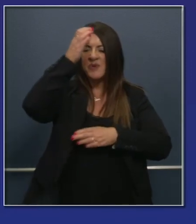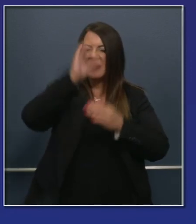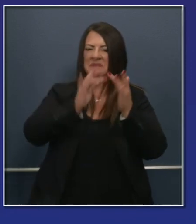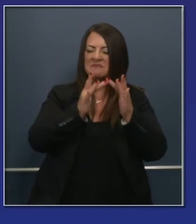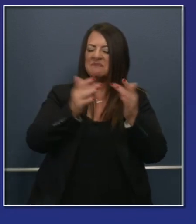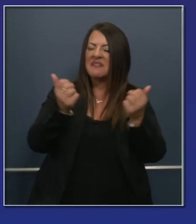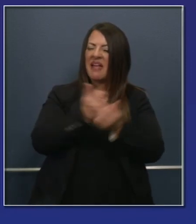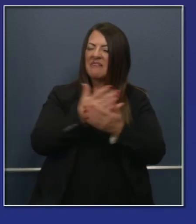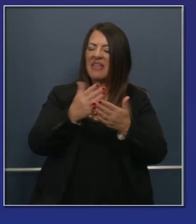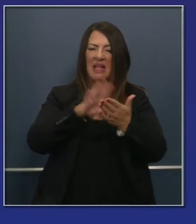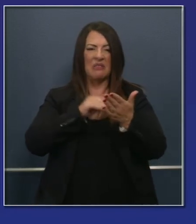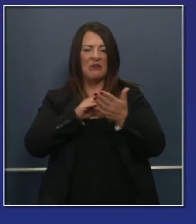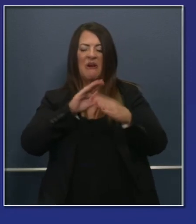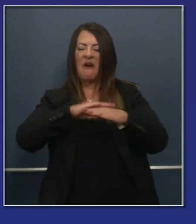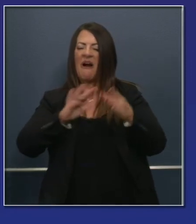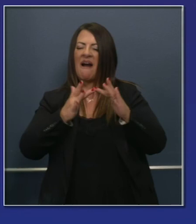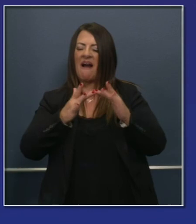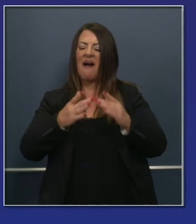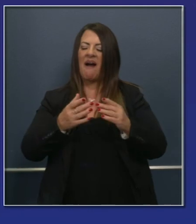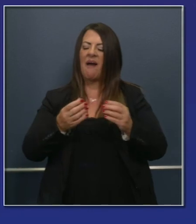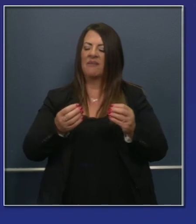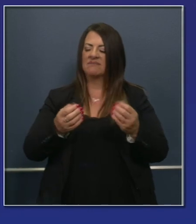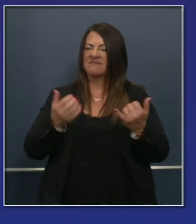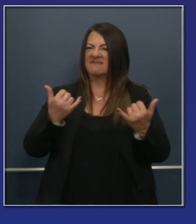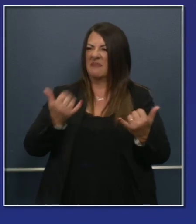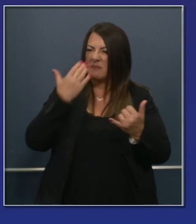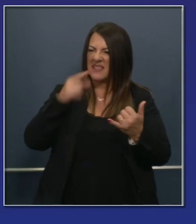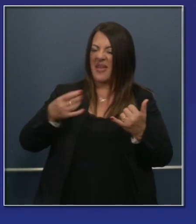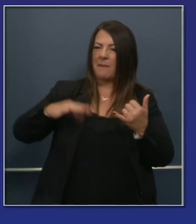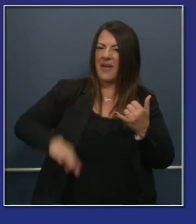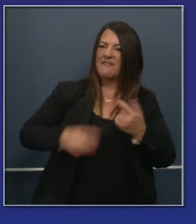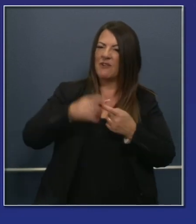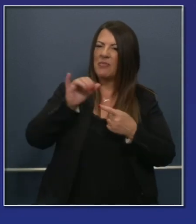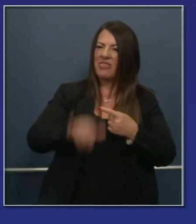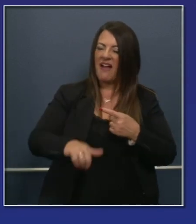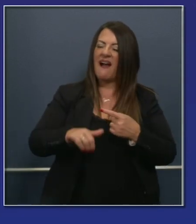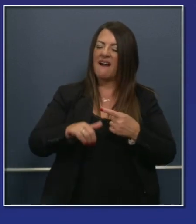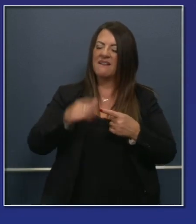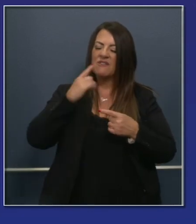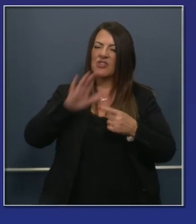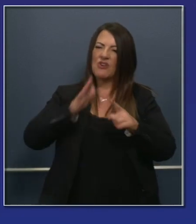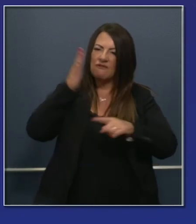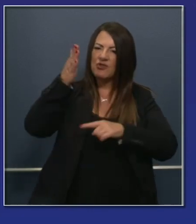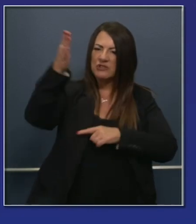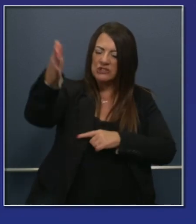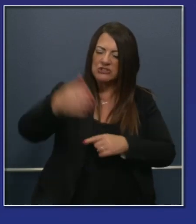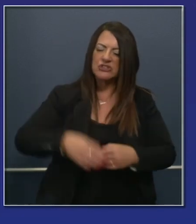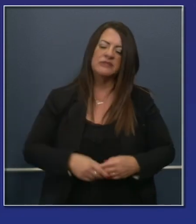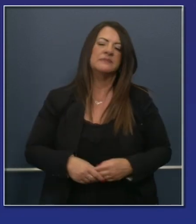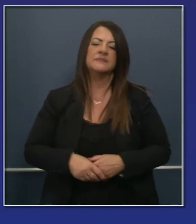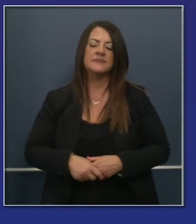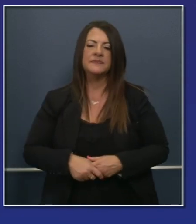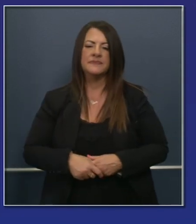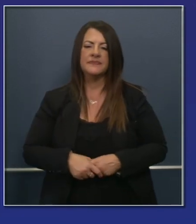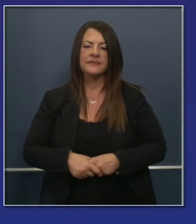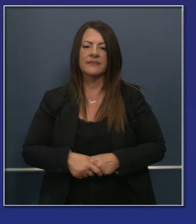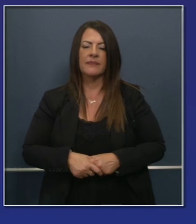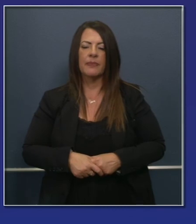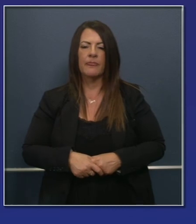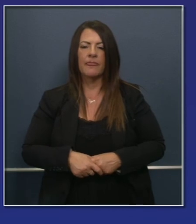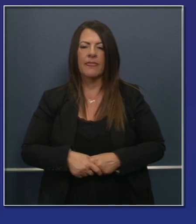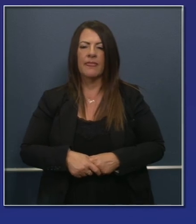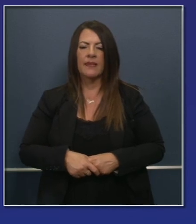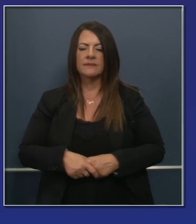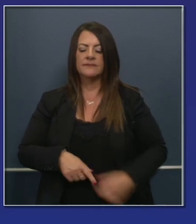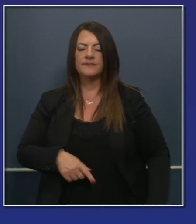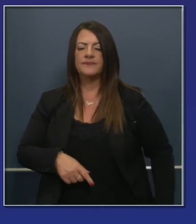learning progress than we had before. I'm glad to answer additional questions, particularly on the issue of meeting the